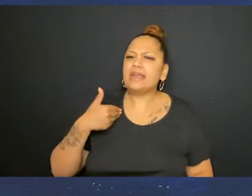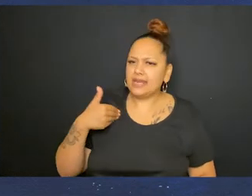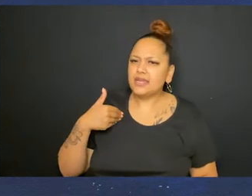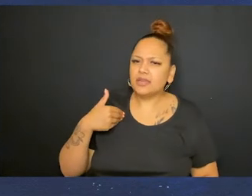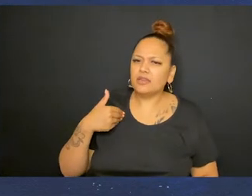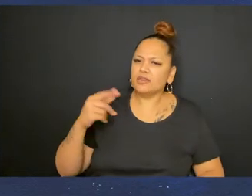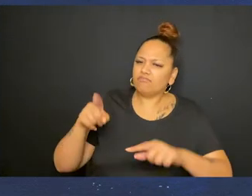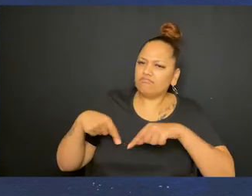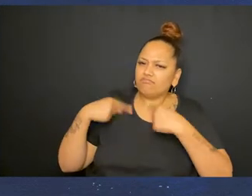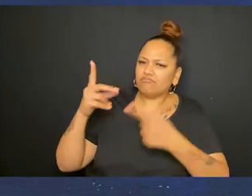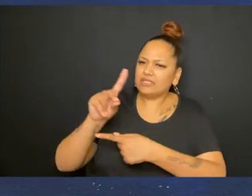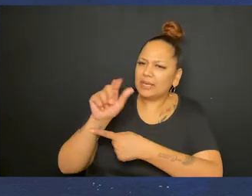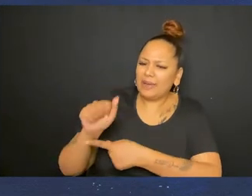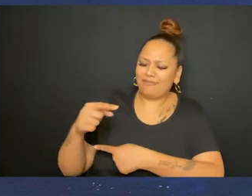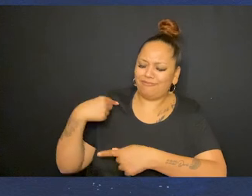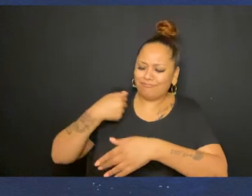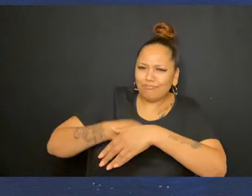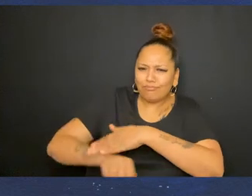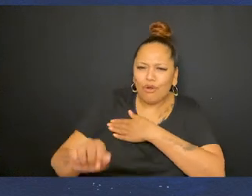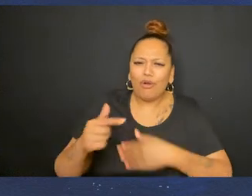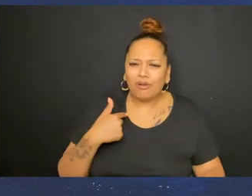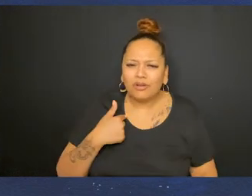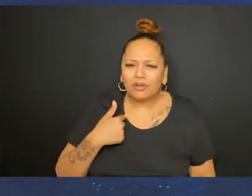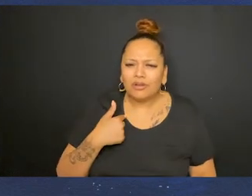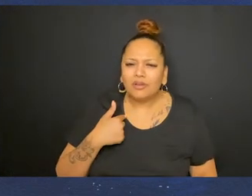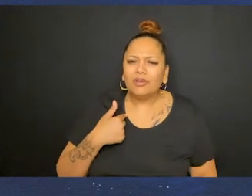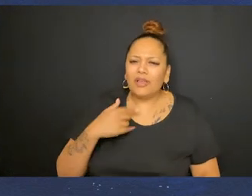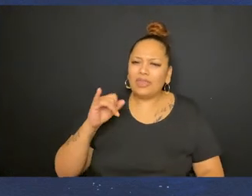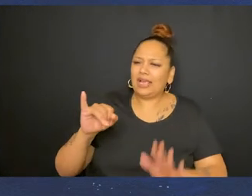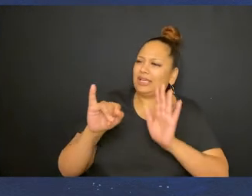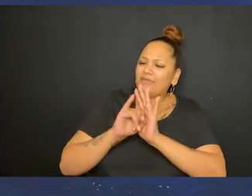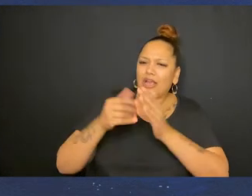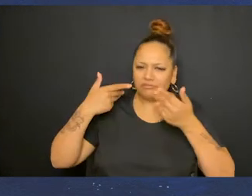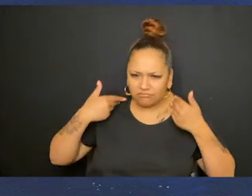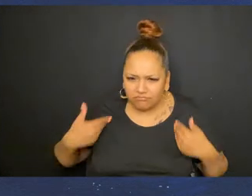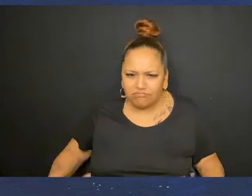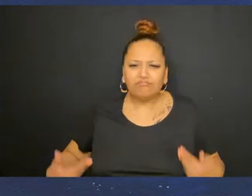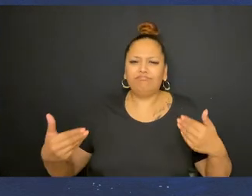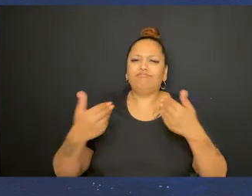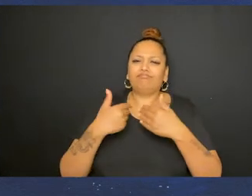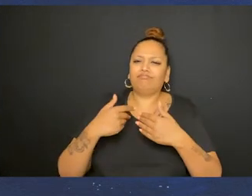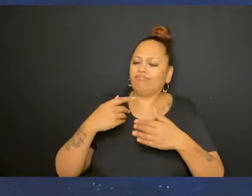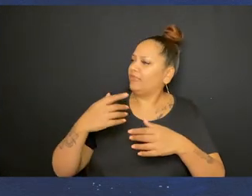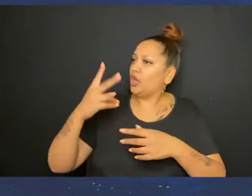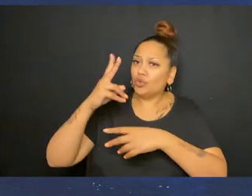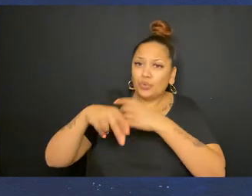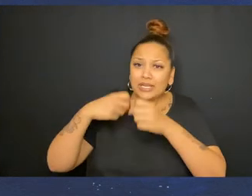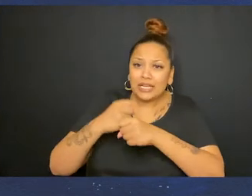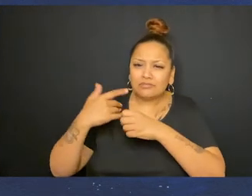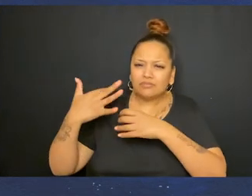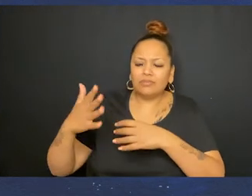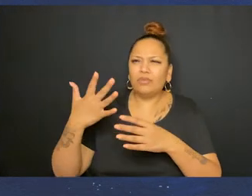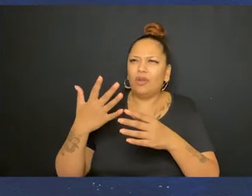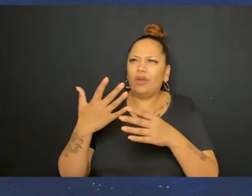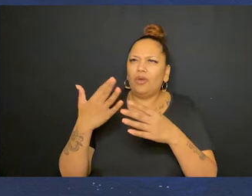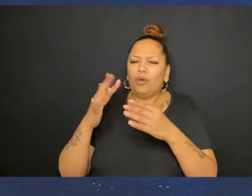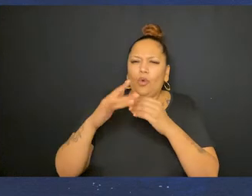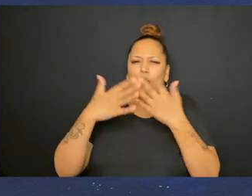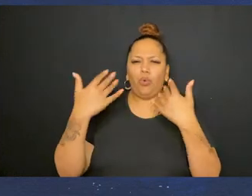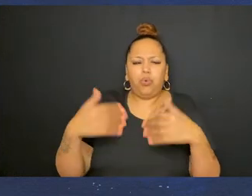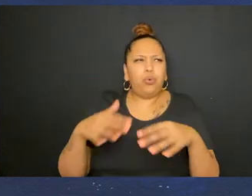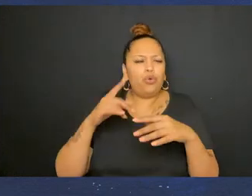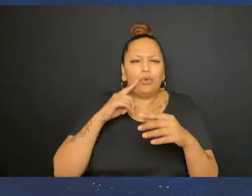for me. I have always been disabled since the day I was born and have always identified as such. But the last couple of years